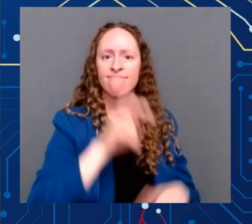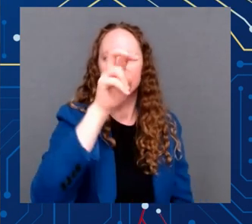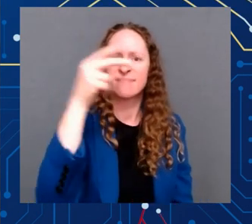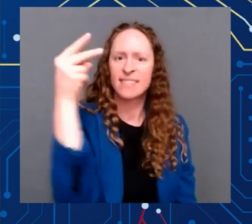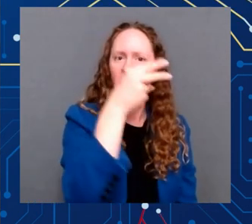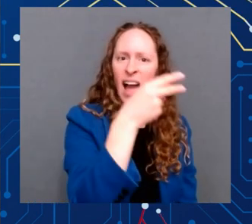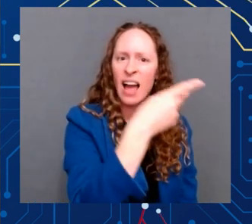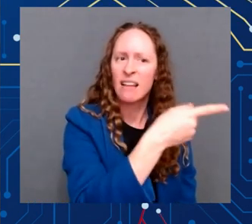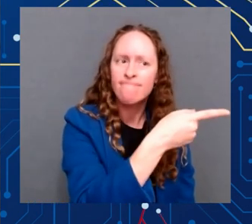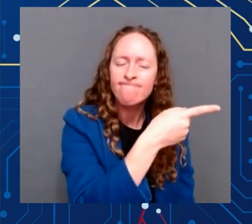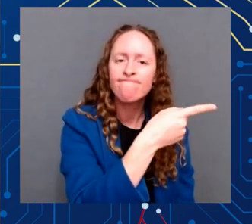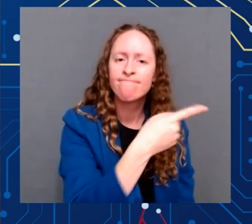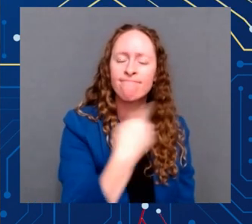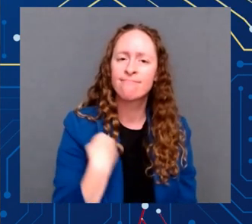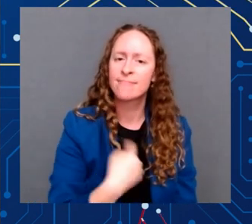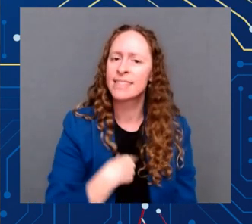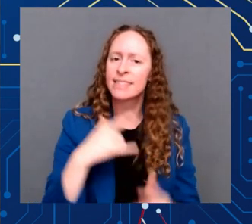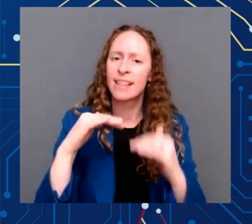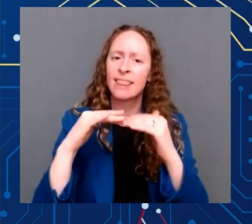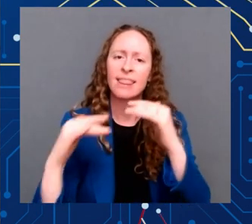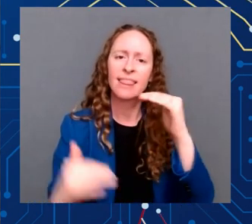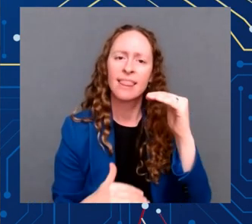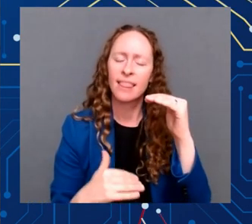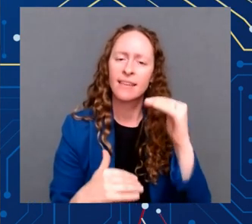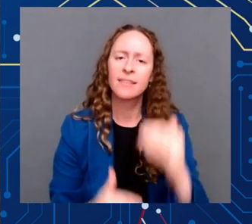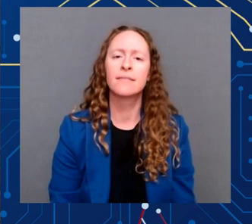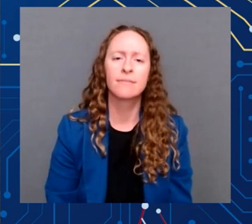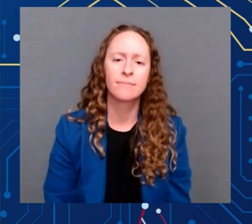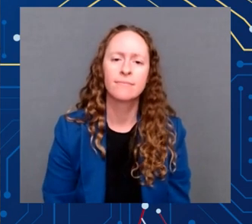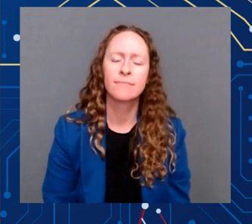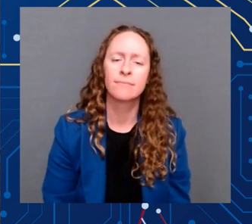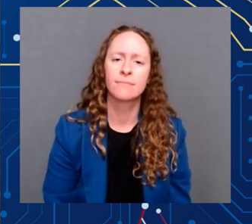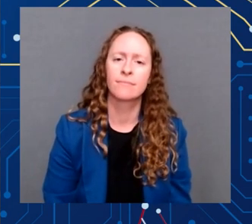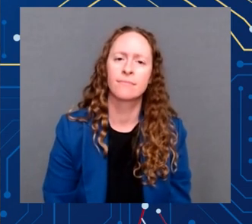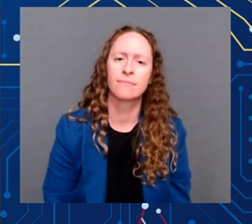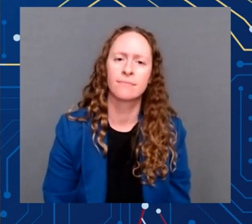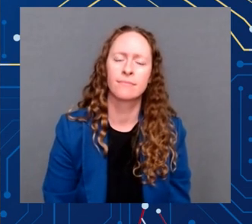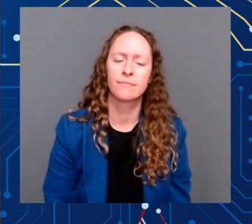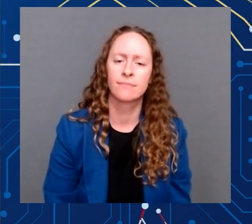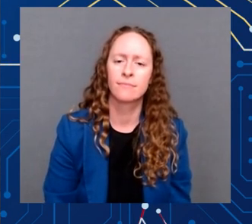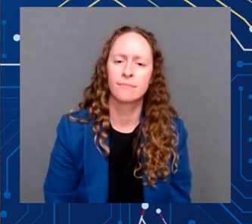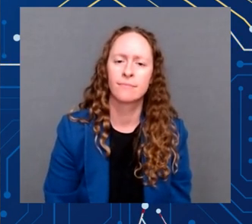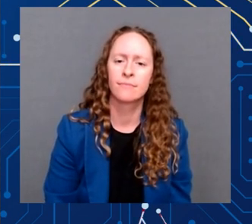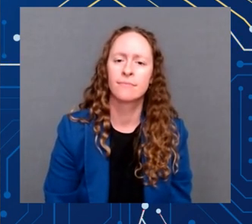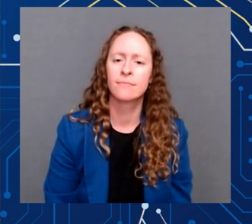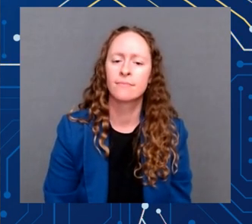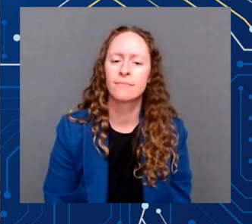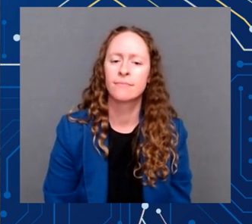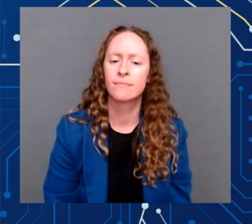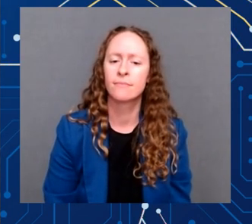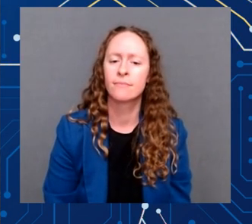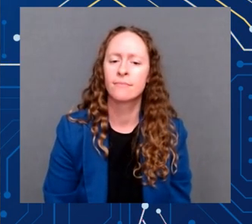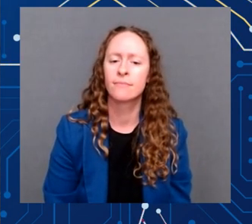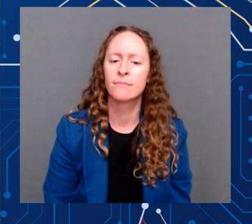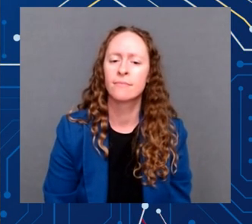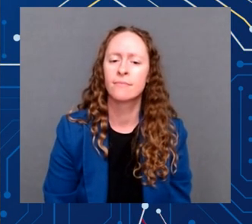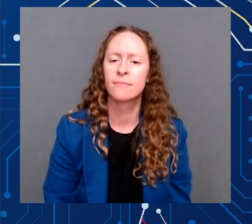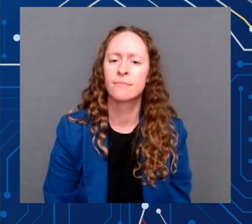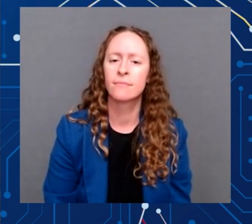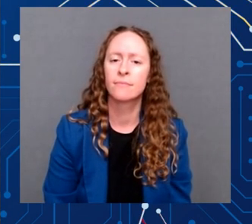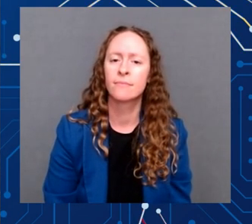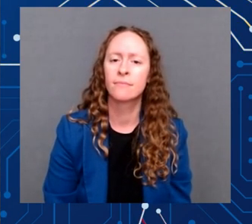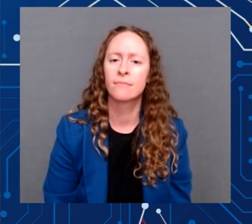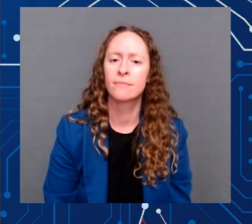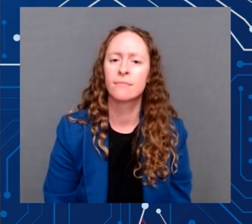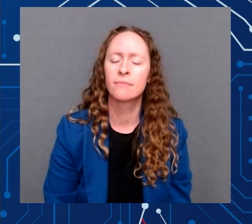boost our research and development funding. Closer to 1 percent of the GDP, the fastest single-year percentage increase in 70